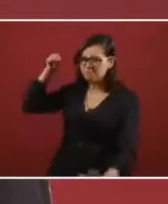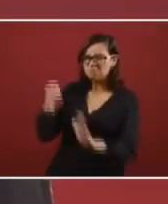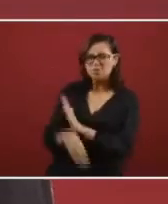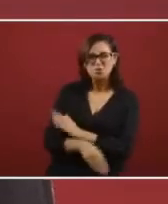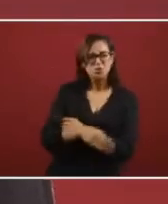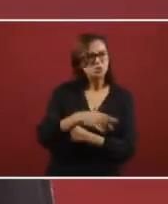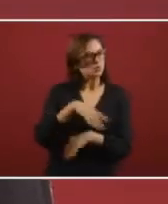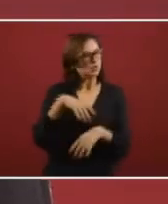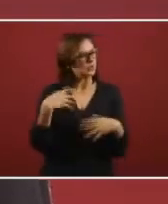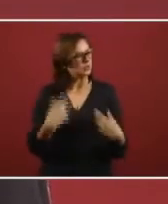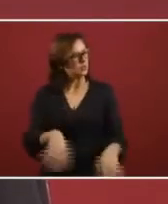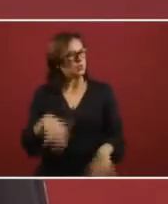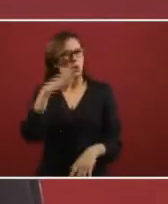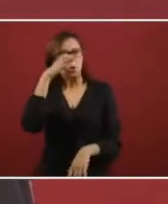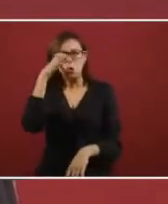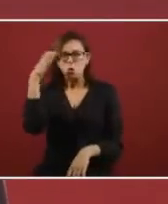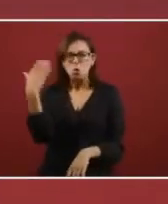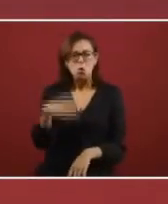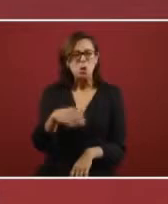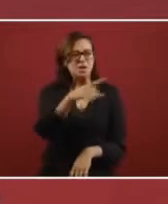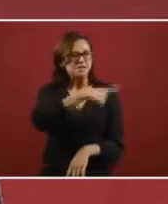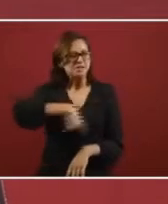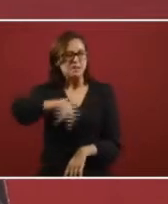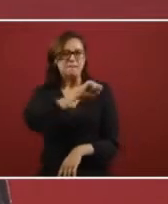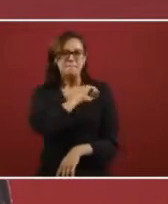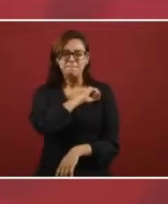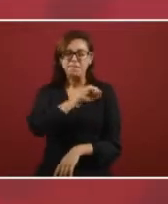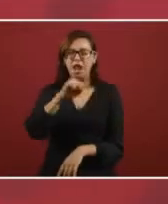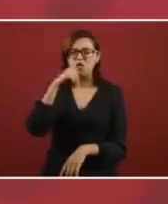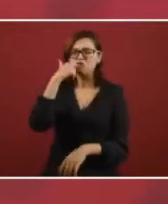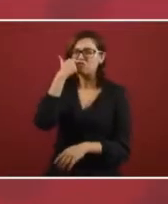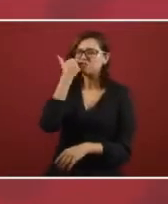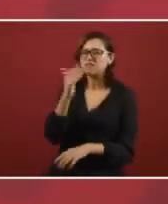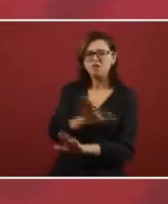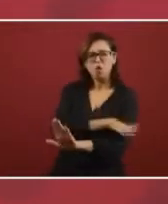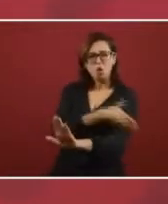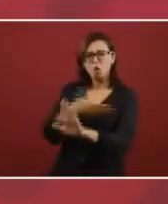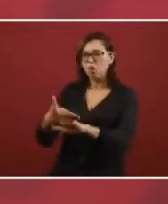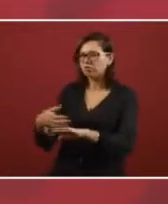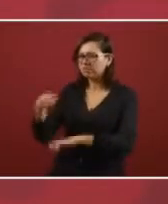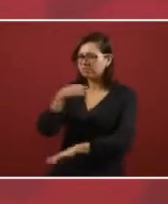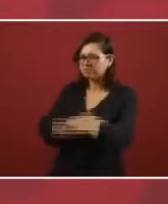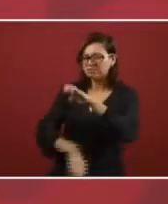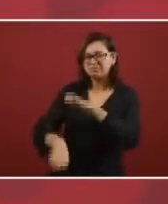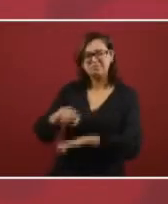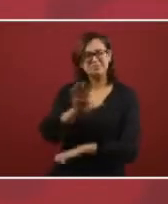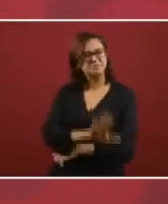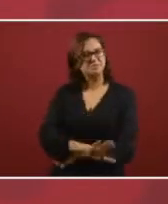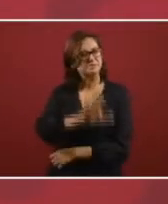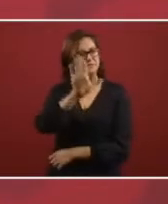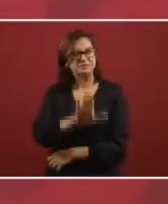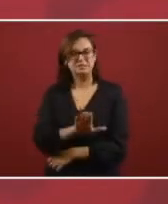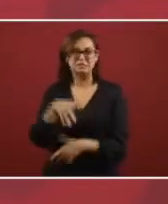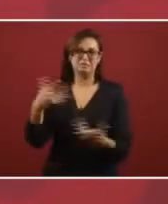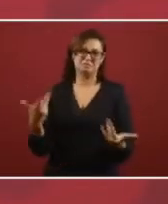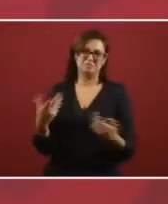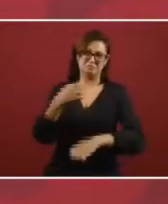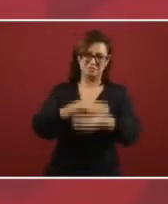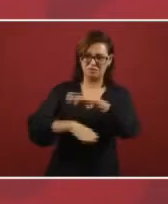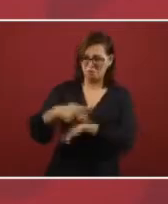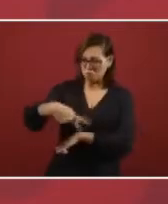perverse plan to end with these public industries that are